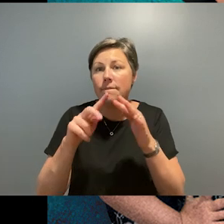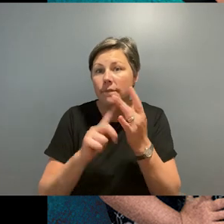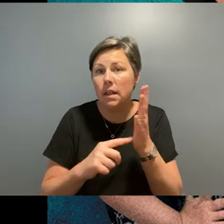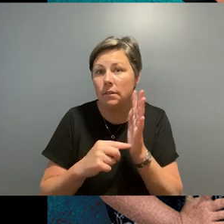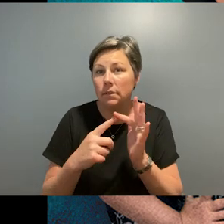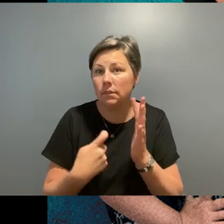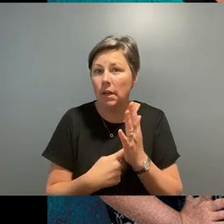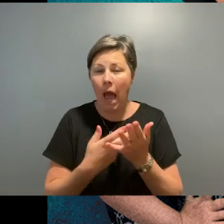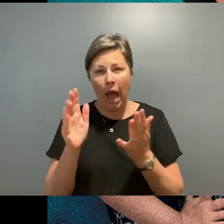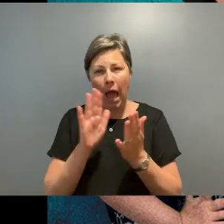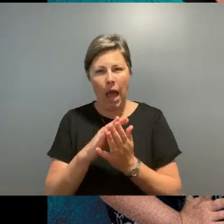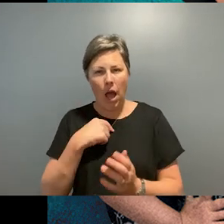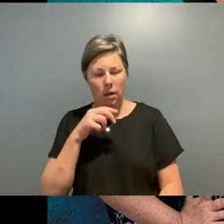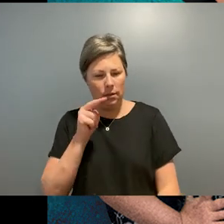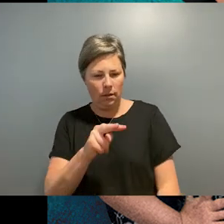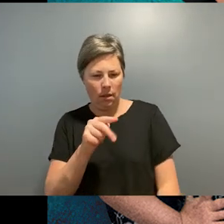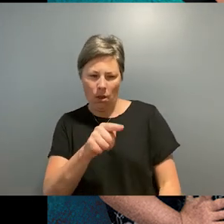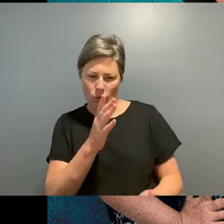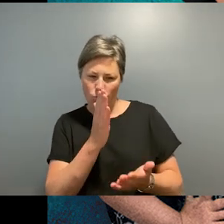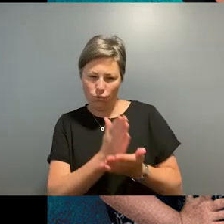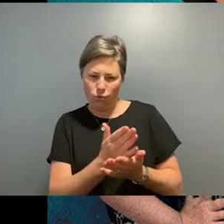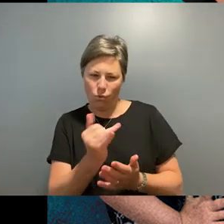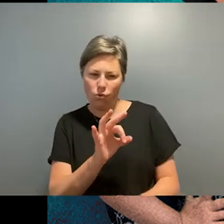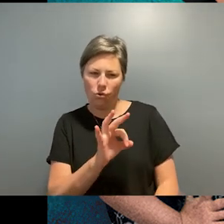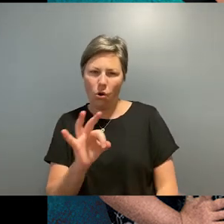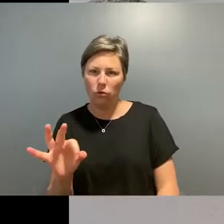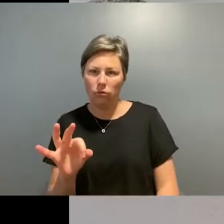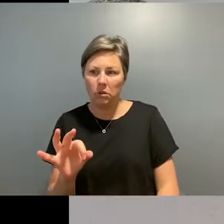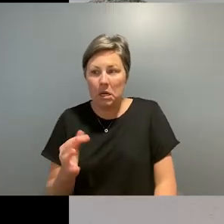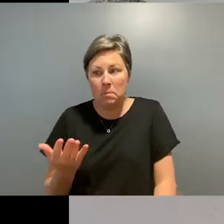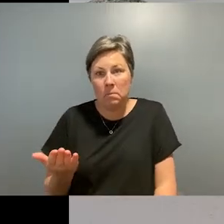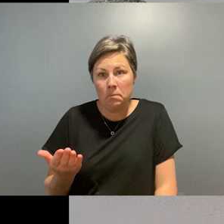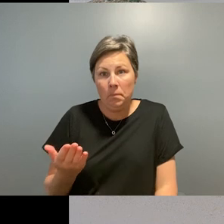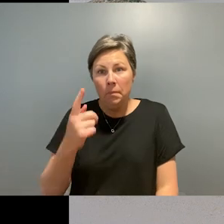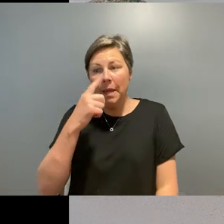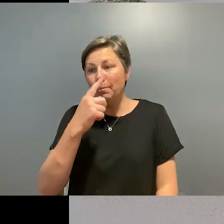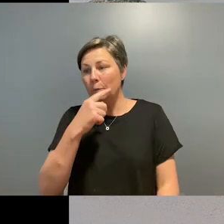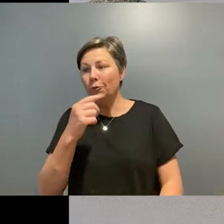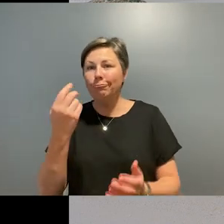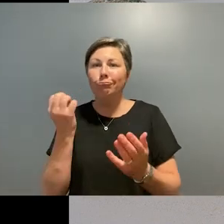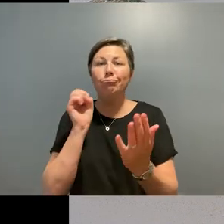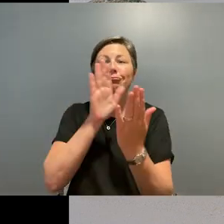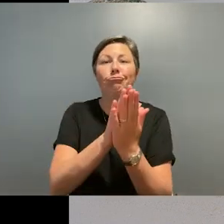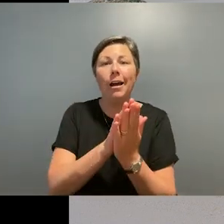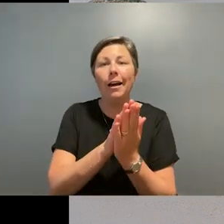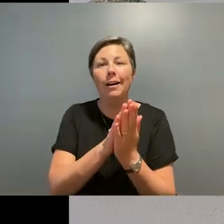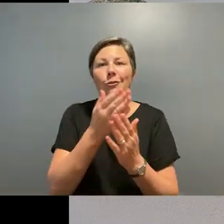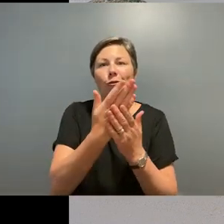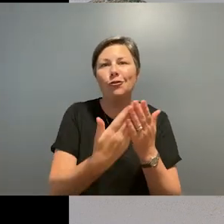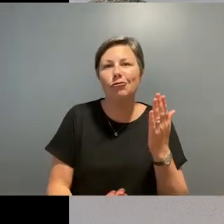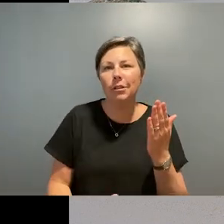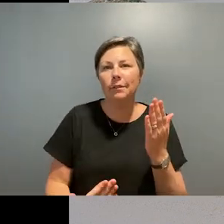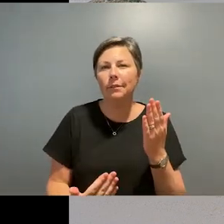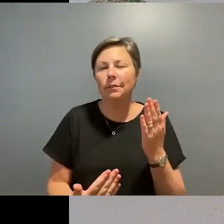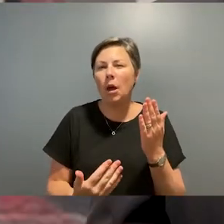determine which images are legitimate and which are not what stories are being told and which agendas are being served